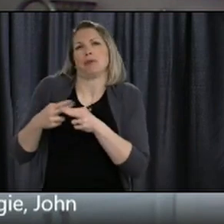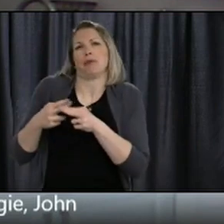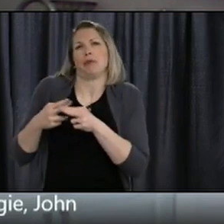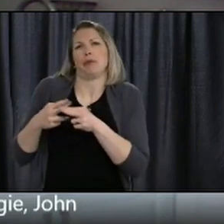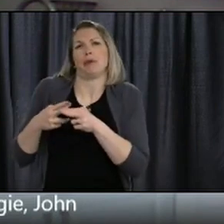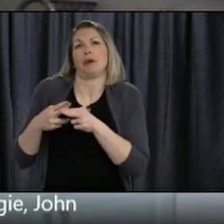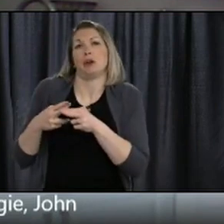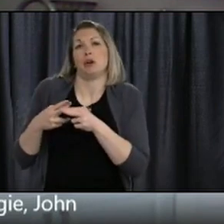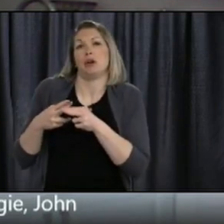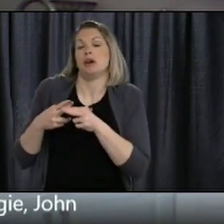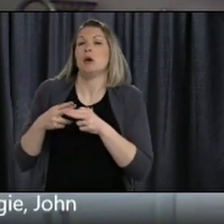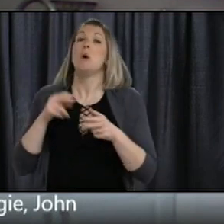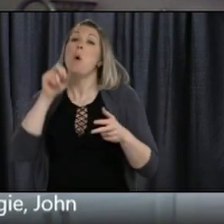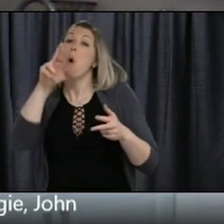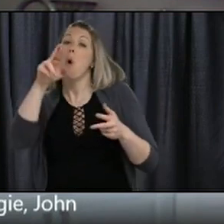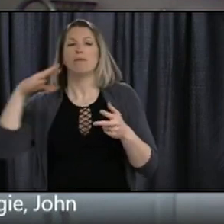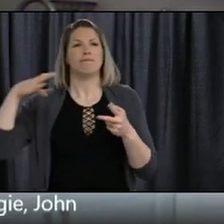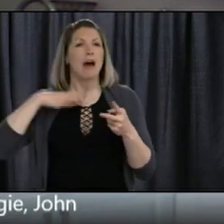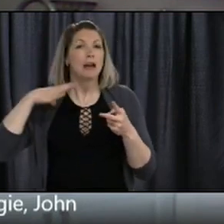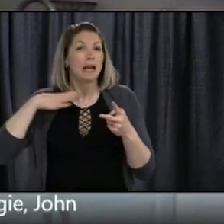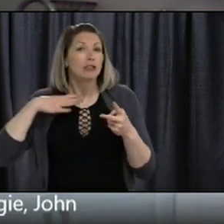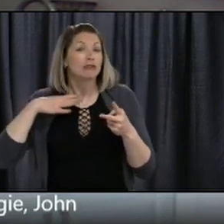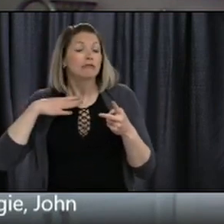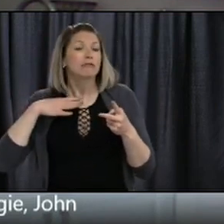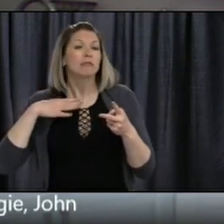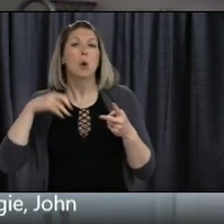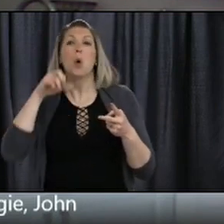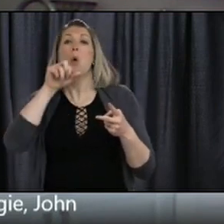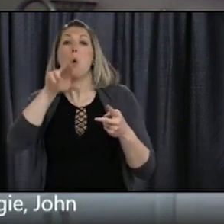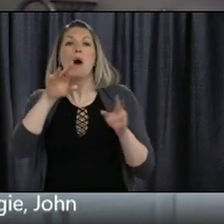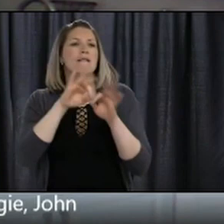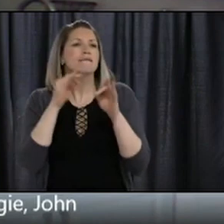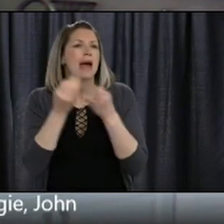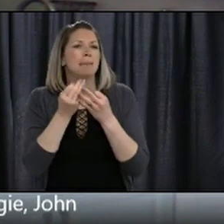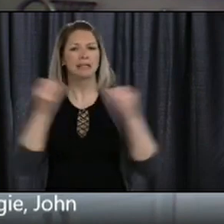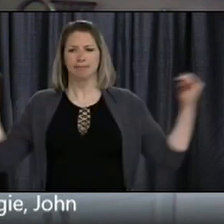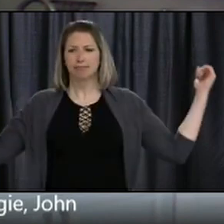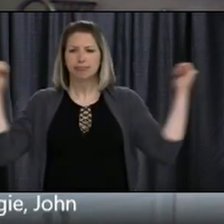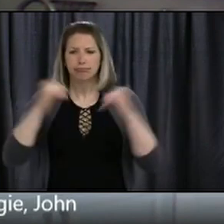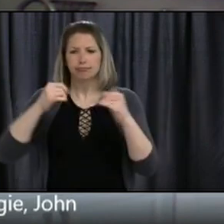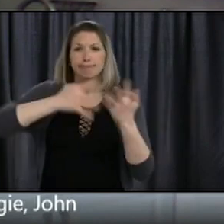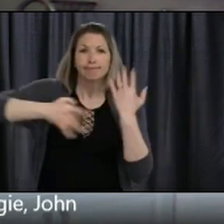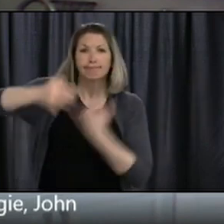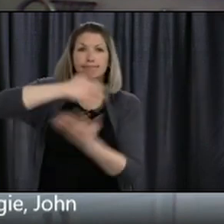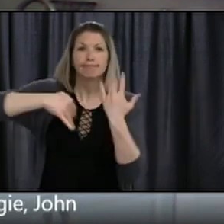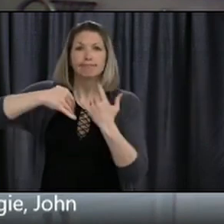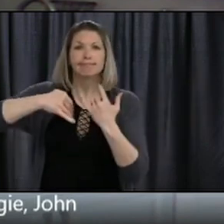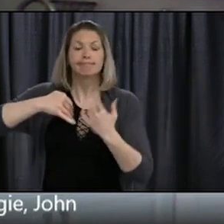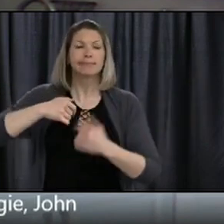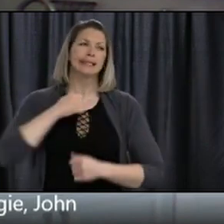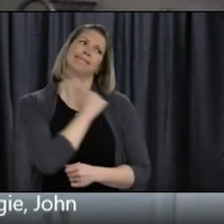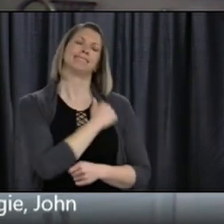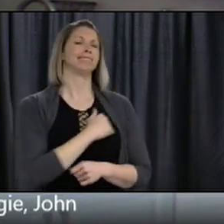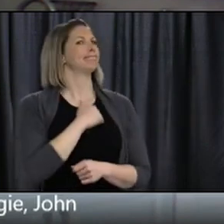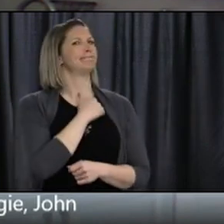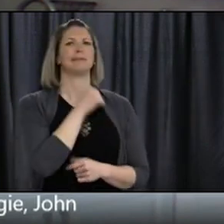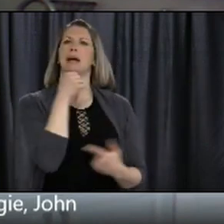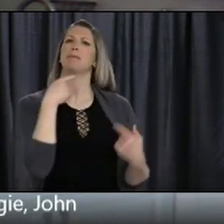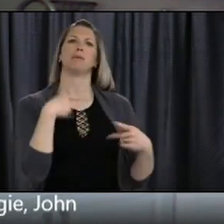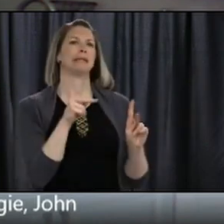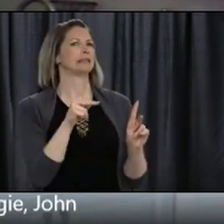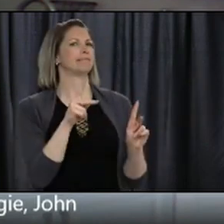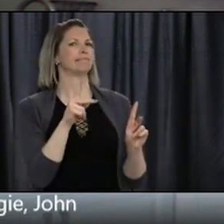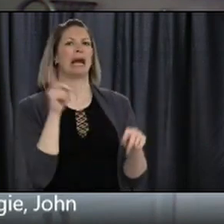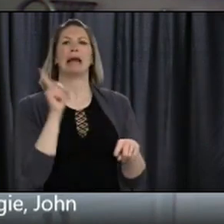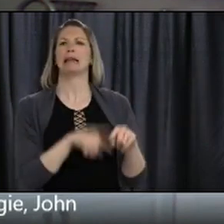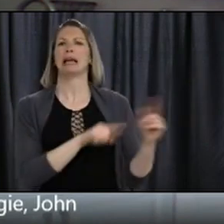a vacation or a get-together, then I'm afraid this year is not the year for you. As I say,